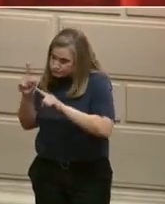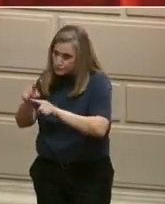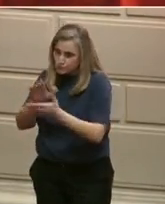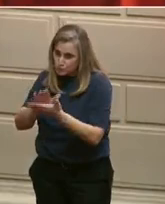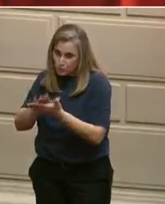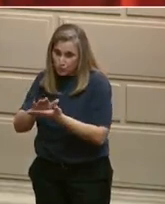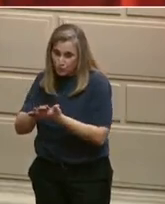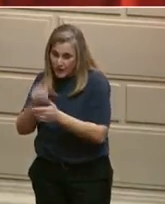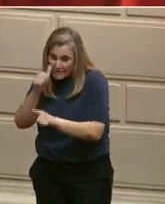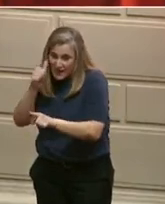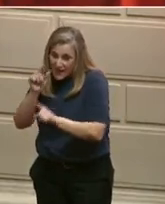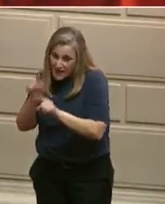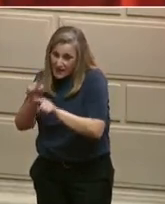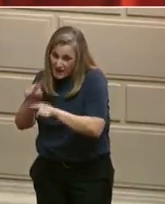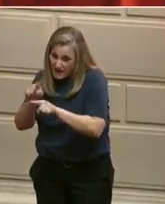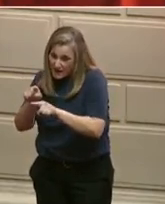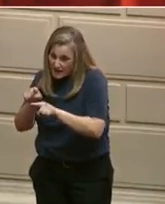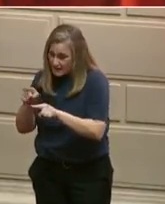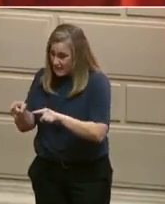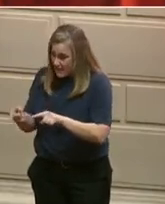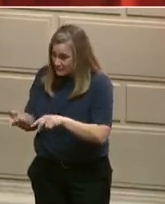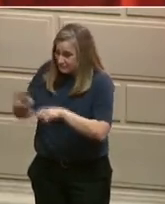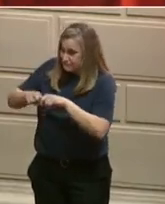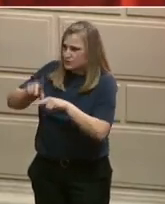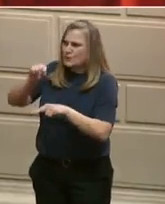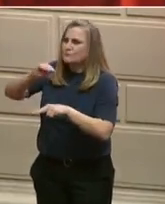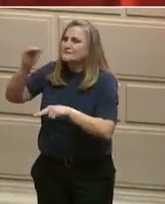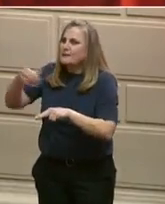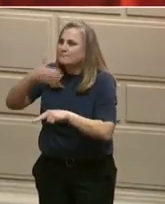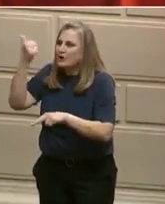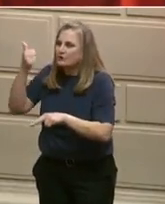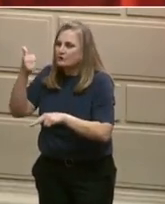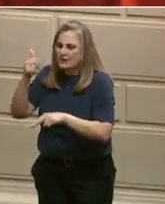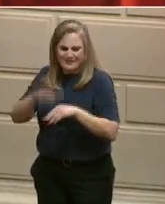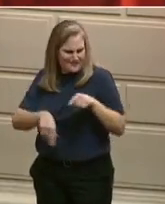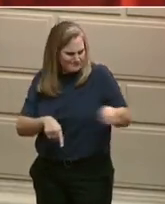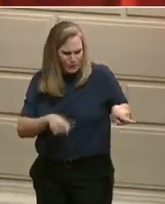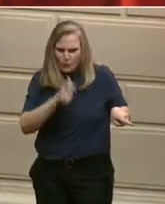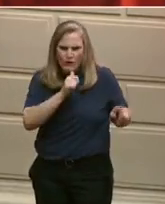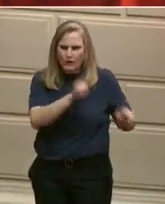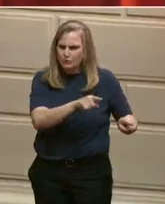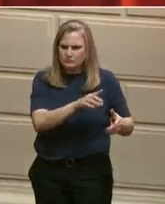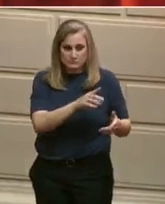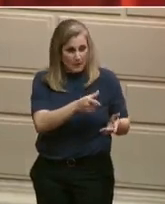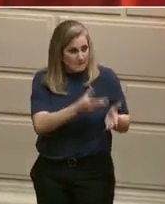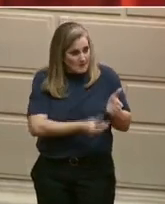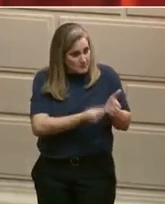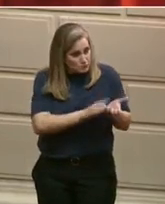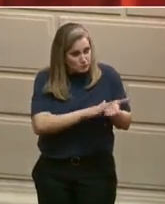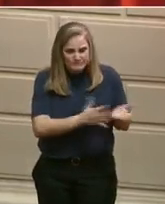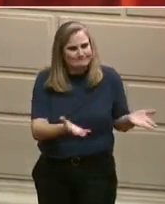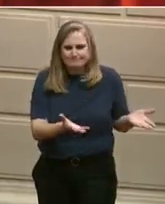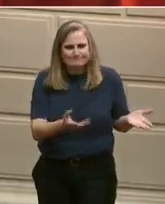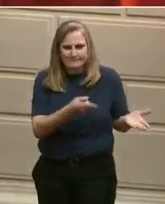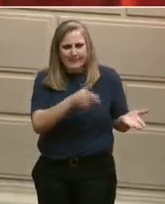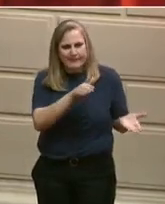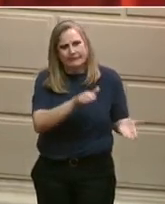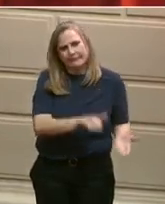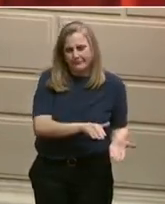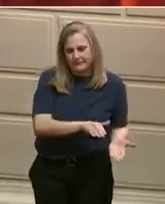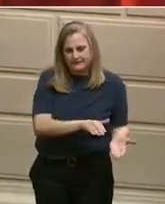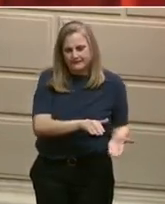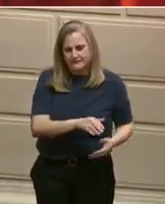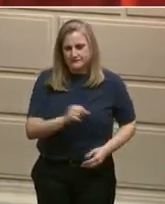points better on reading and math than those who are chronically absent. That's why attendance matters.